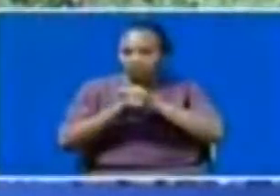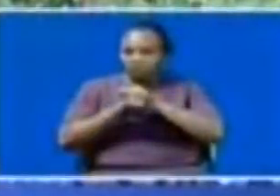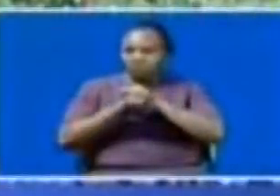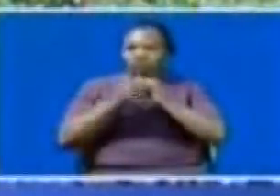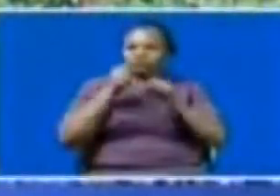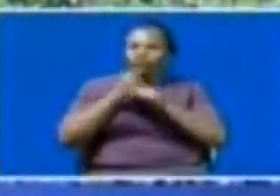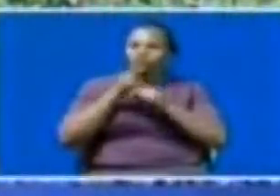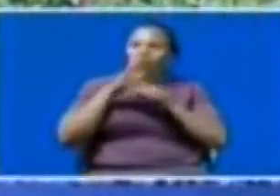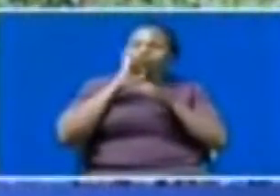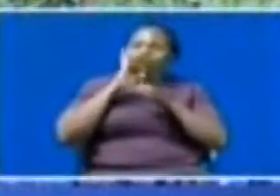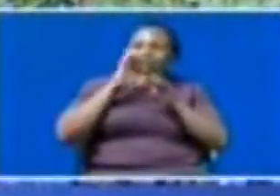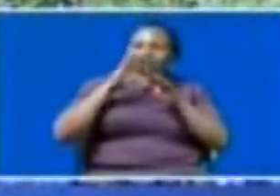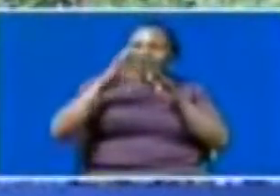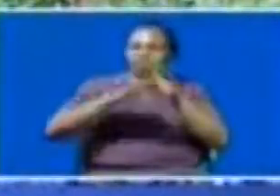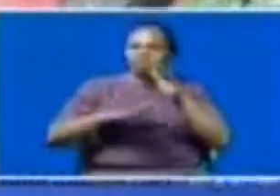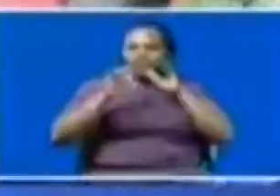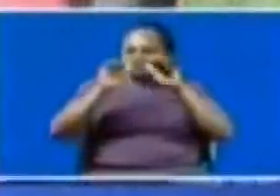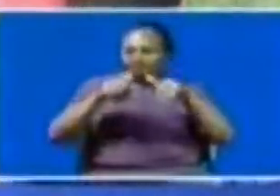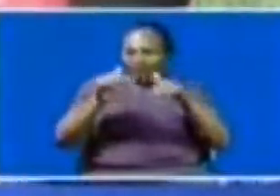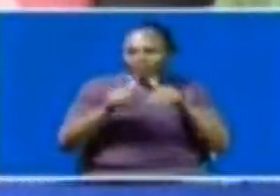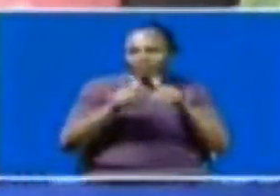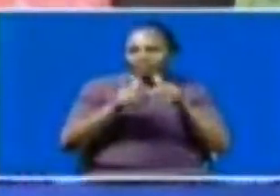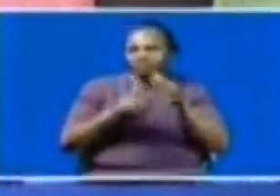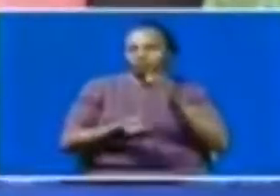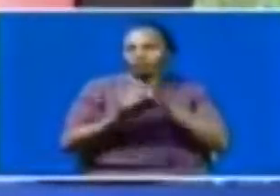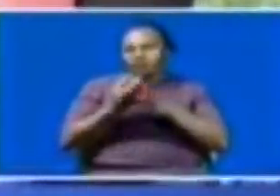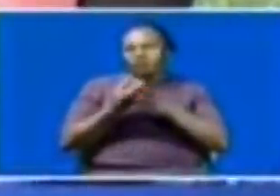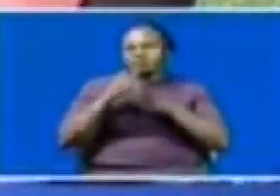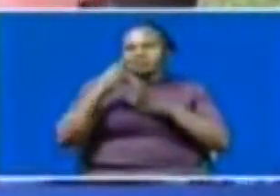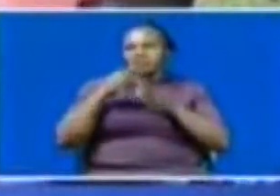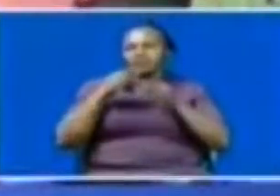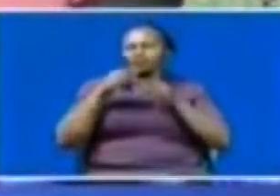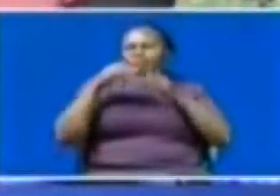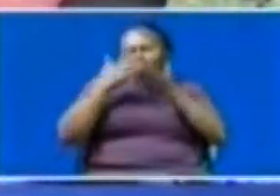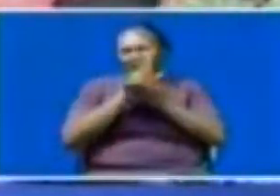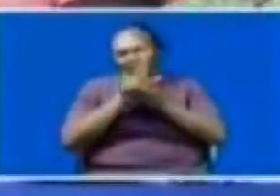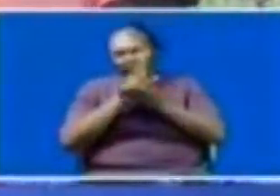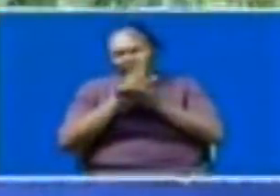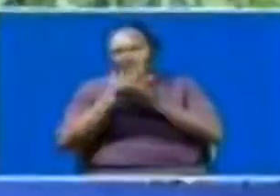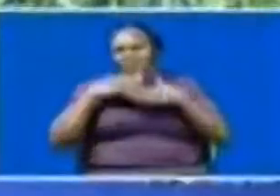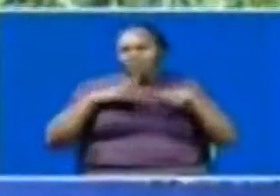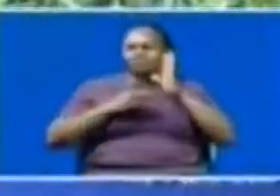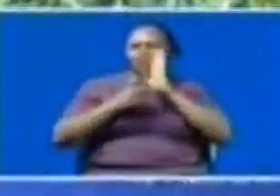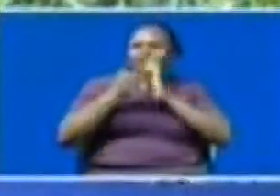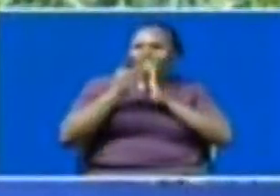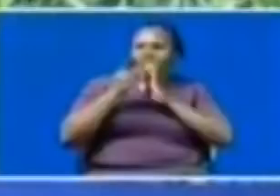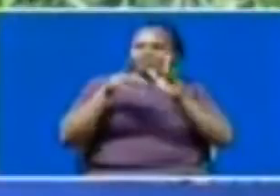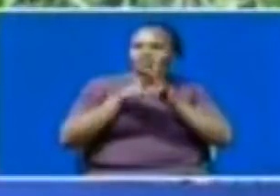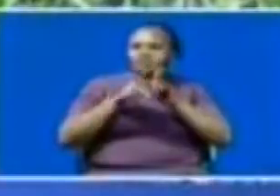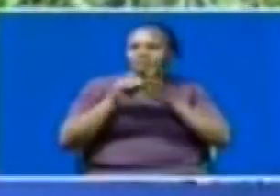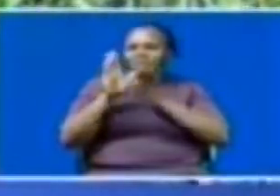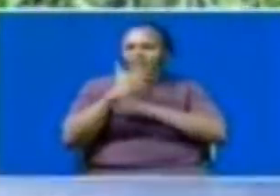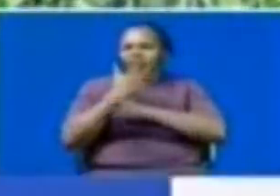for dwindling rains and reduced farm output. Kenya continues to be at crossroads between human development as well as